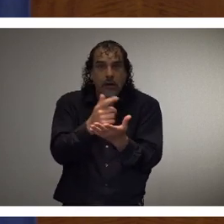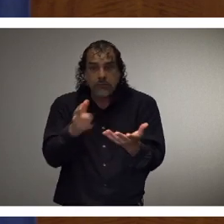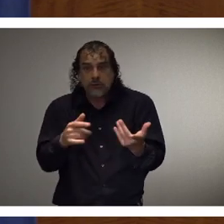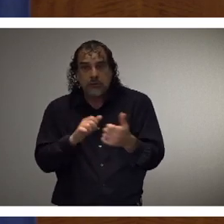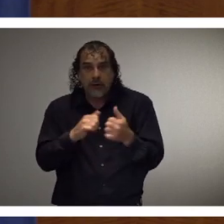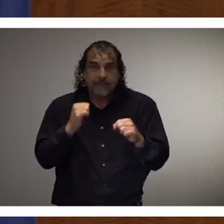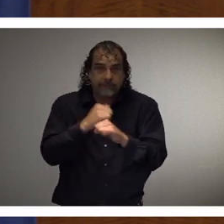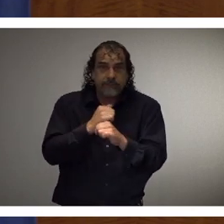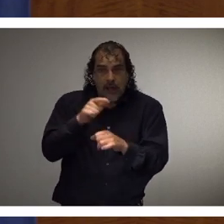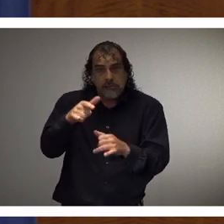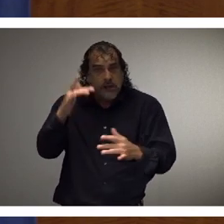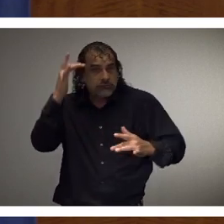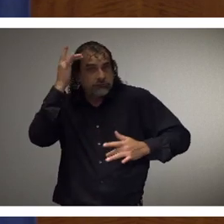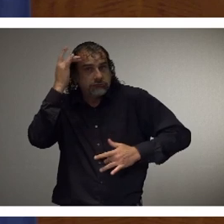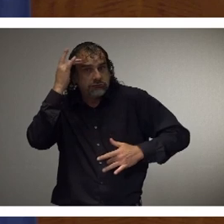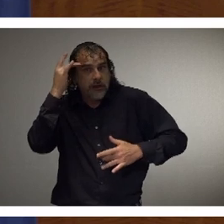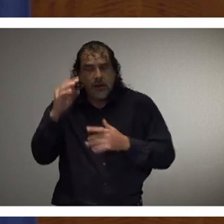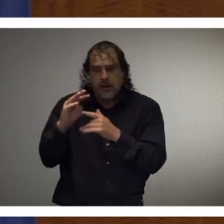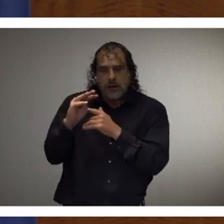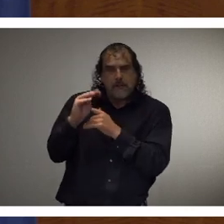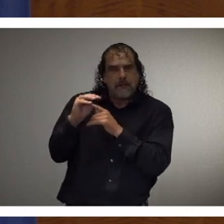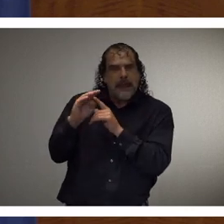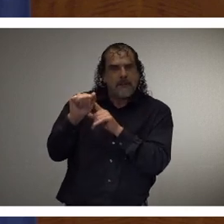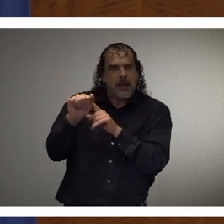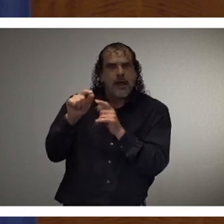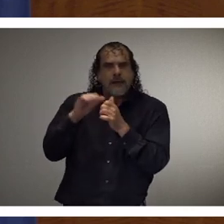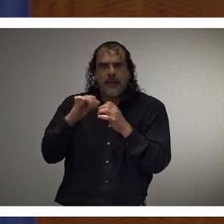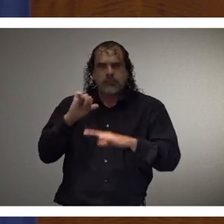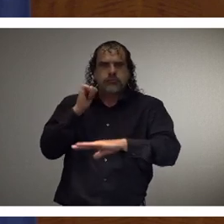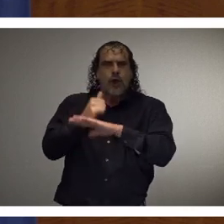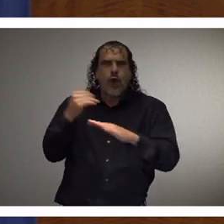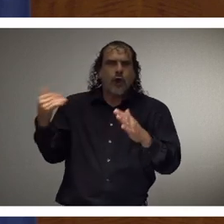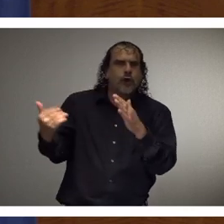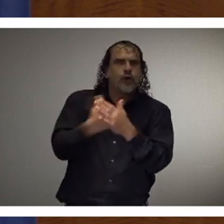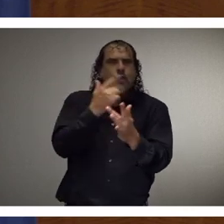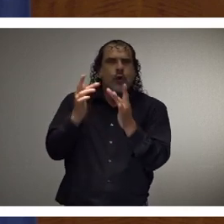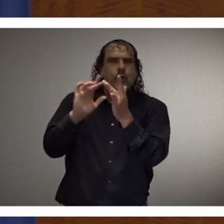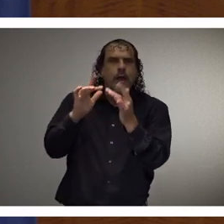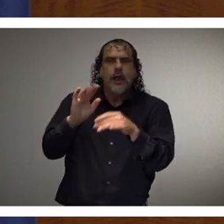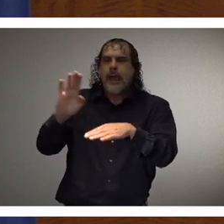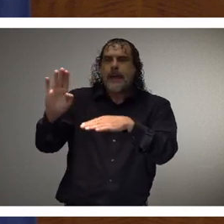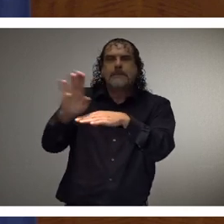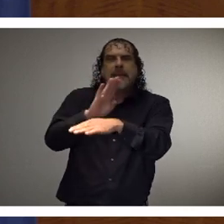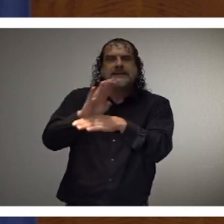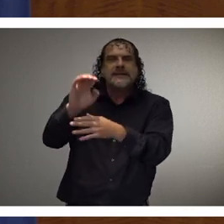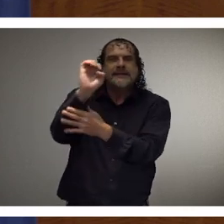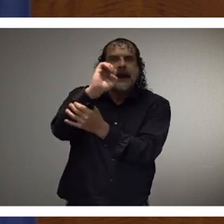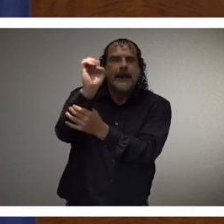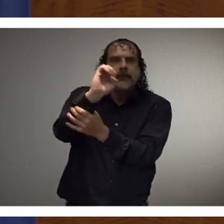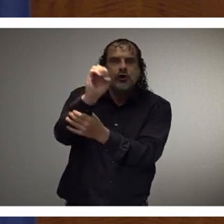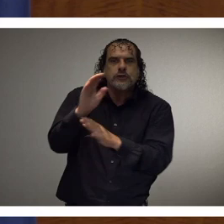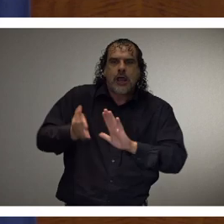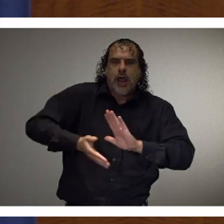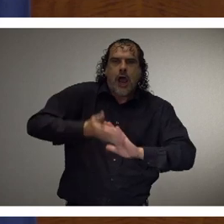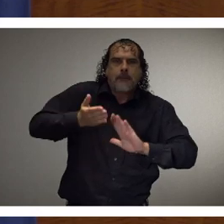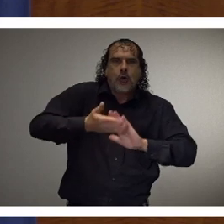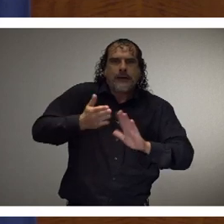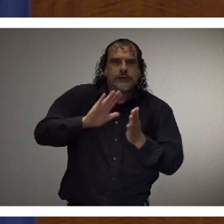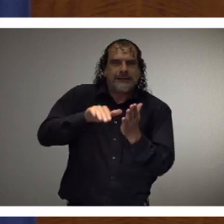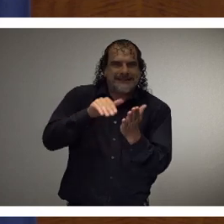disease. MEMA is launching a new website, a Business Emergency Operations Center.